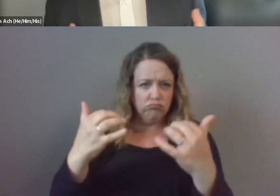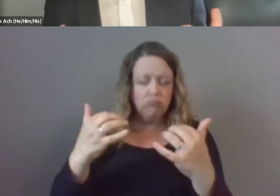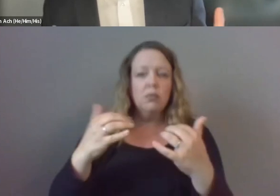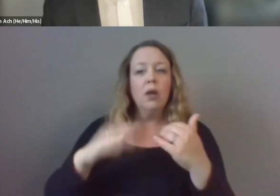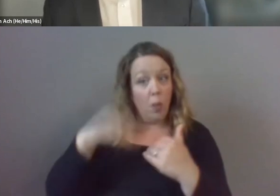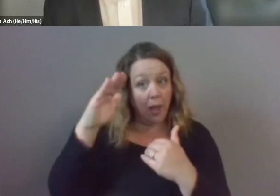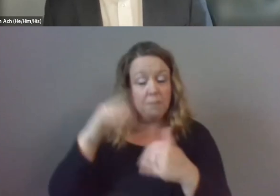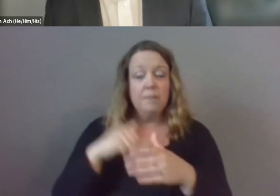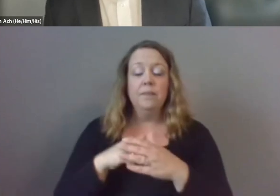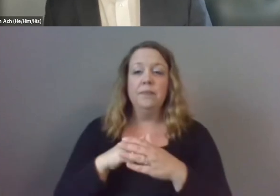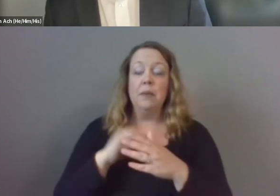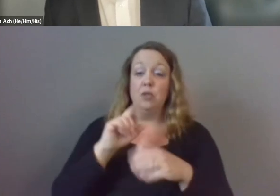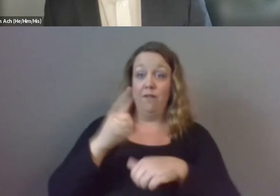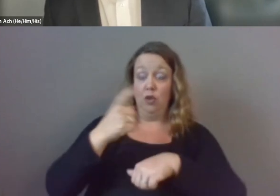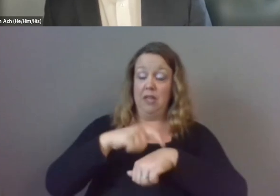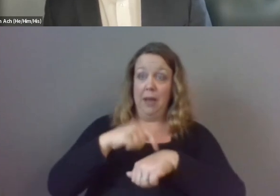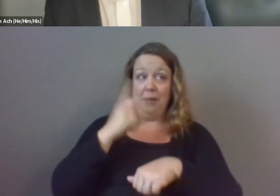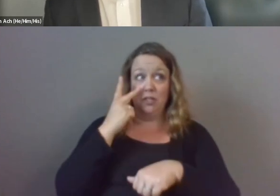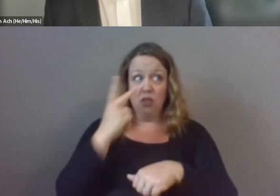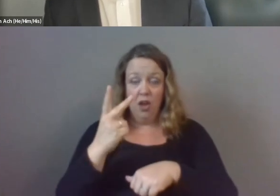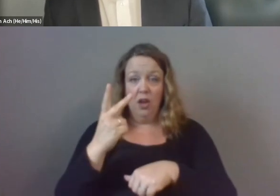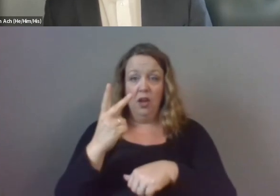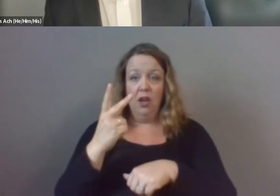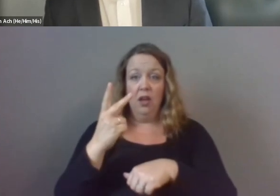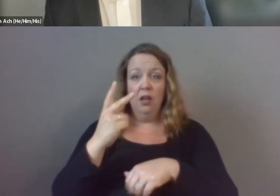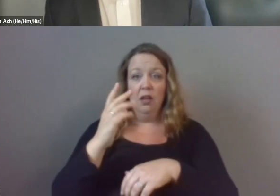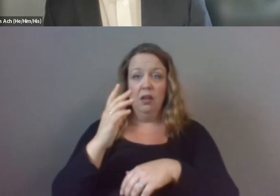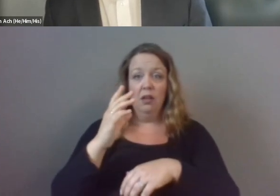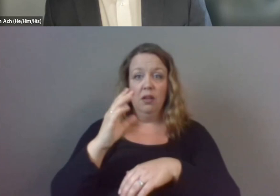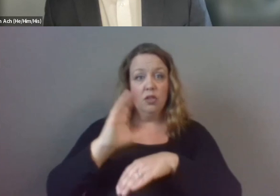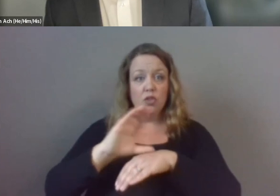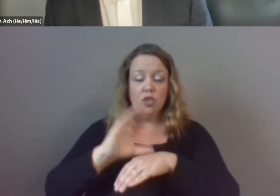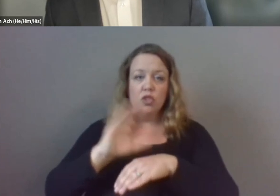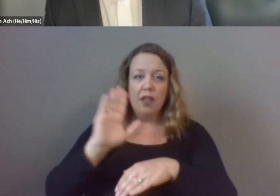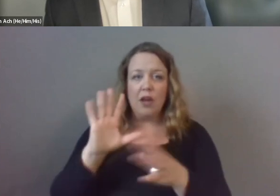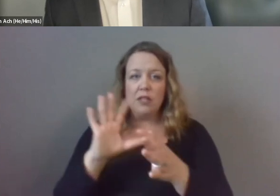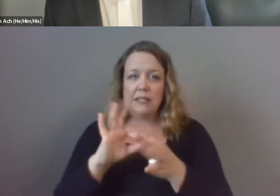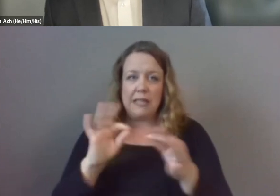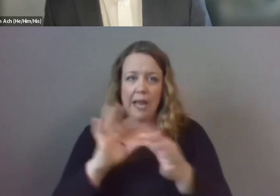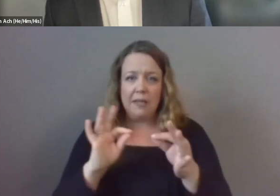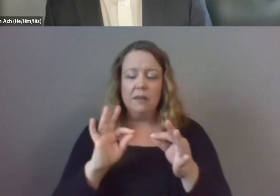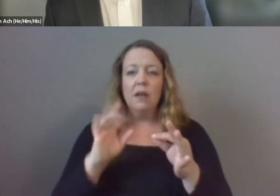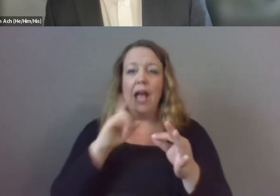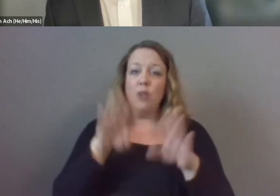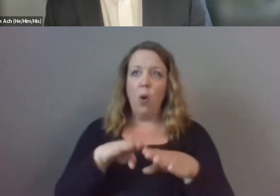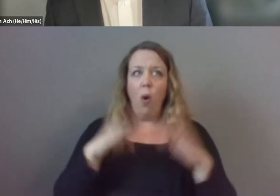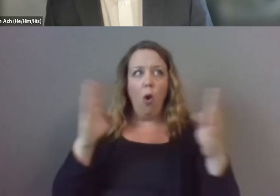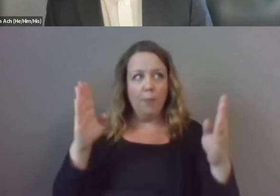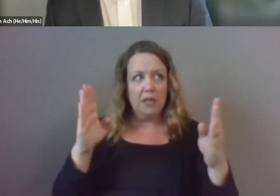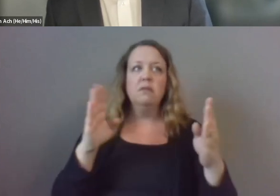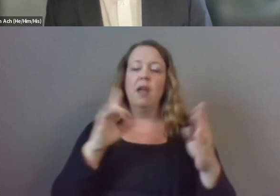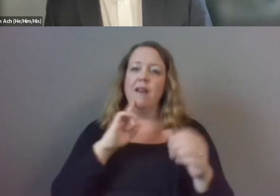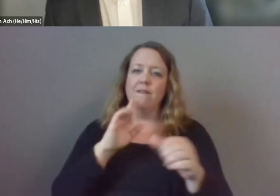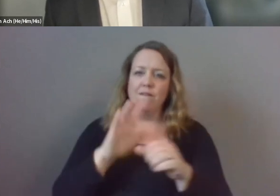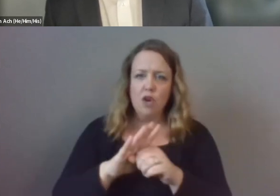it was the first time that i saw the church's uh mission statement as an open and affirming institution get